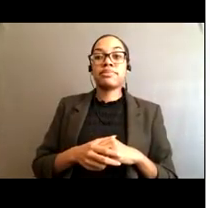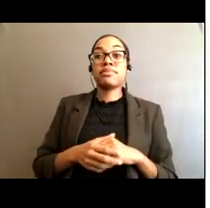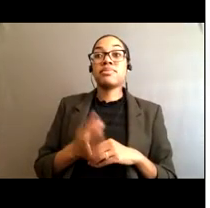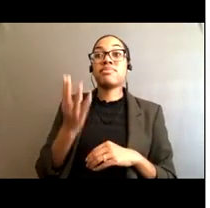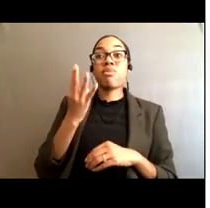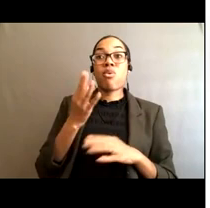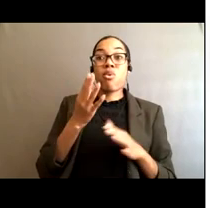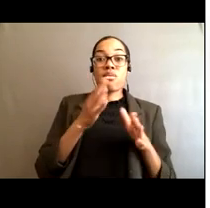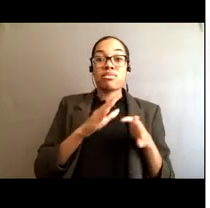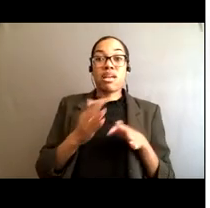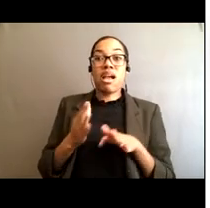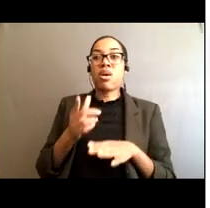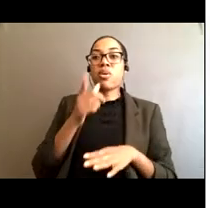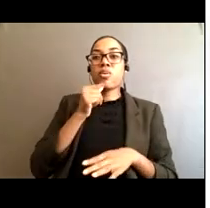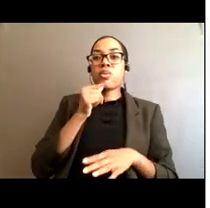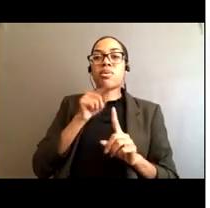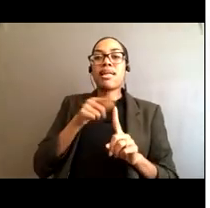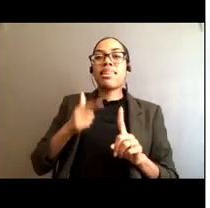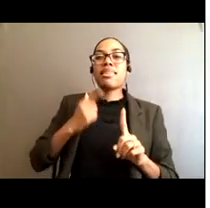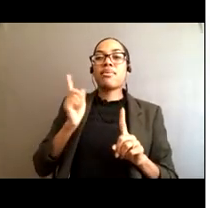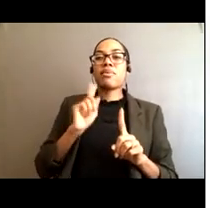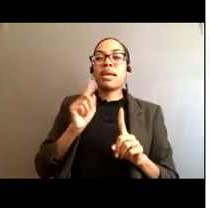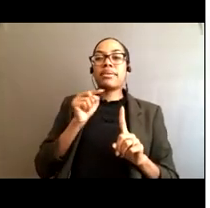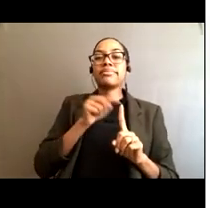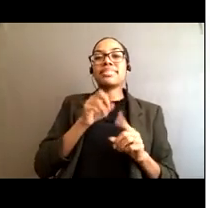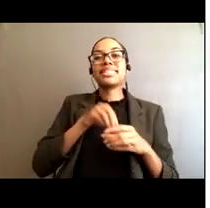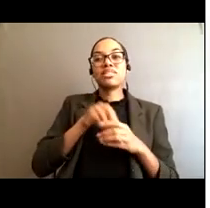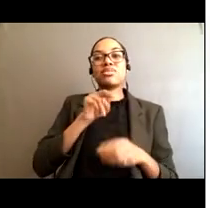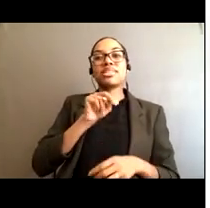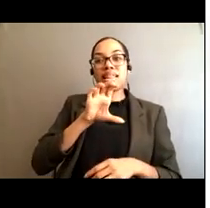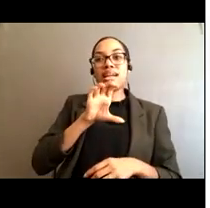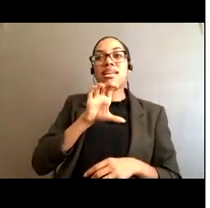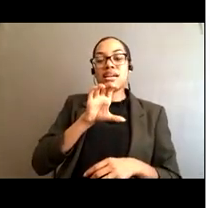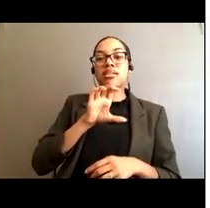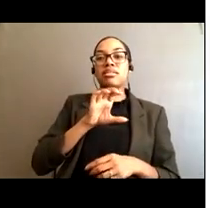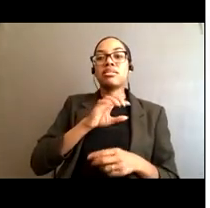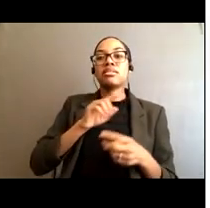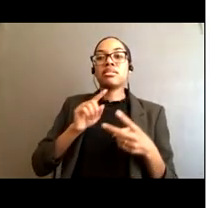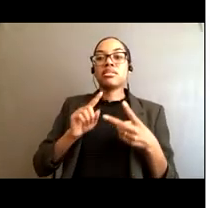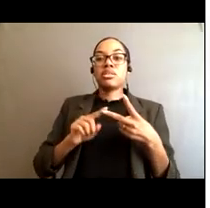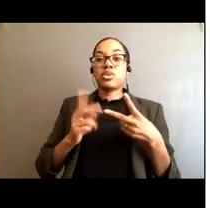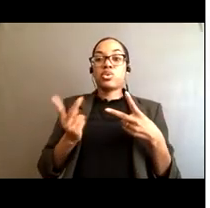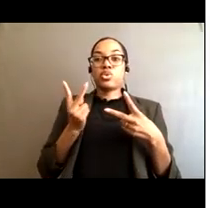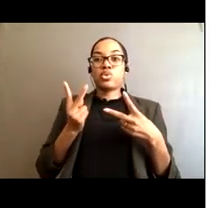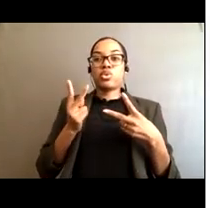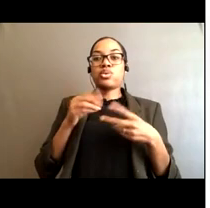two of which were local deaths at Curie Beach on October 2nd.